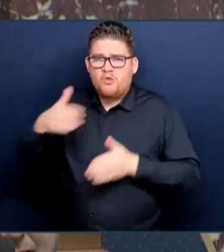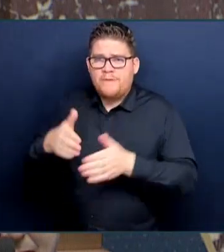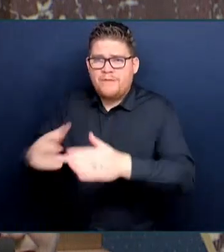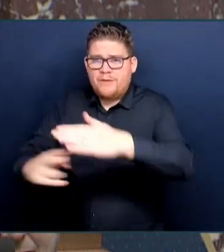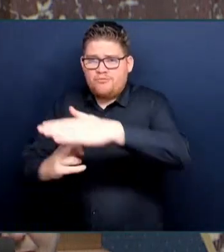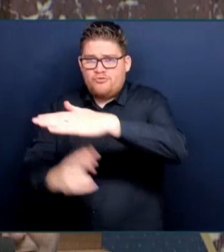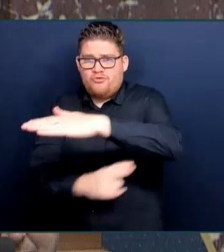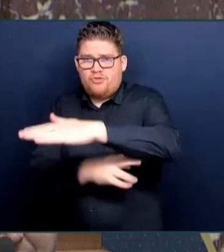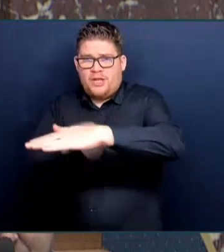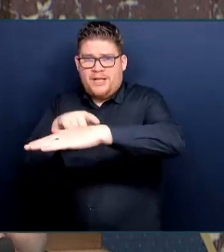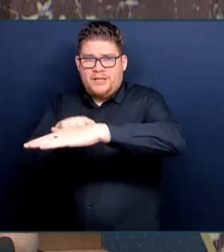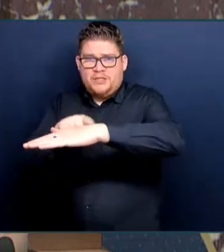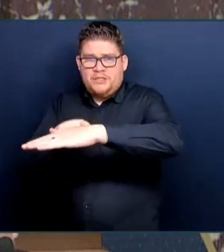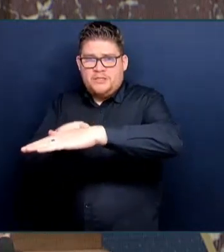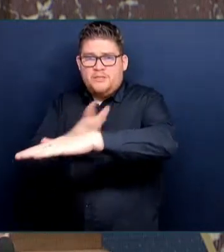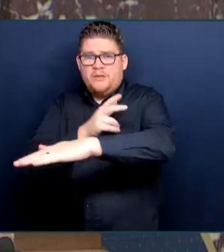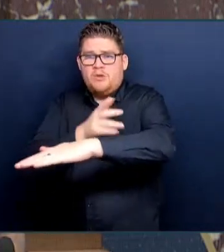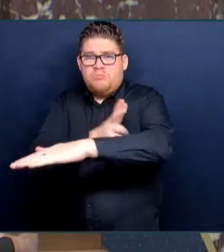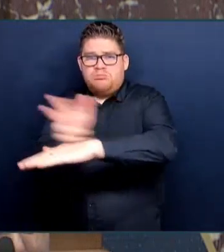network?